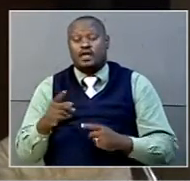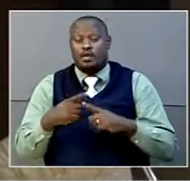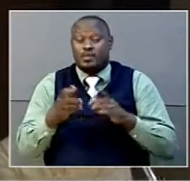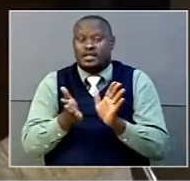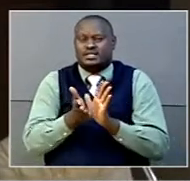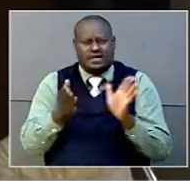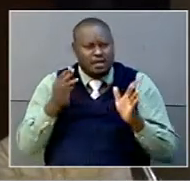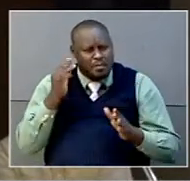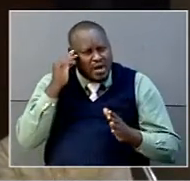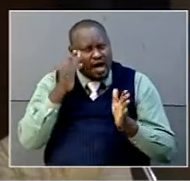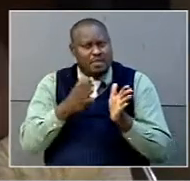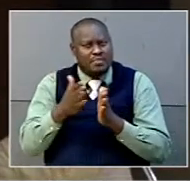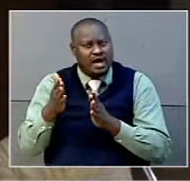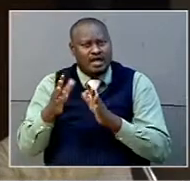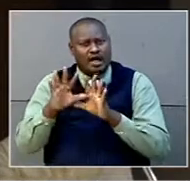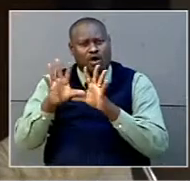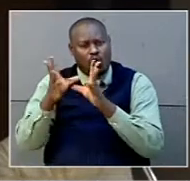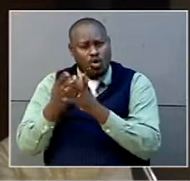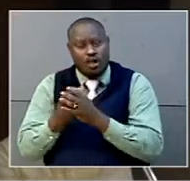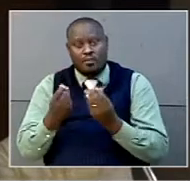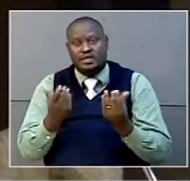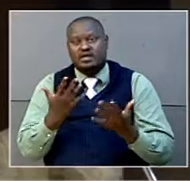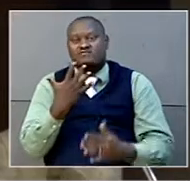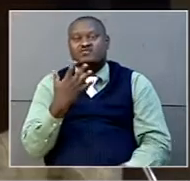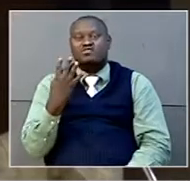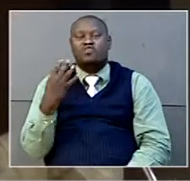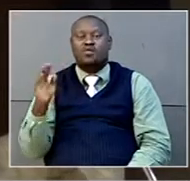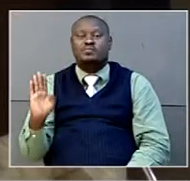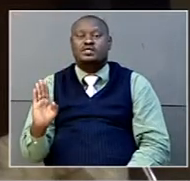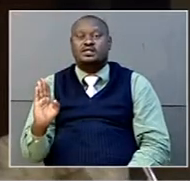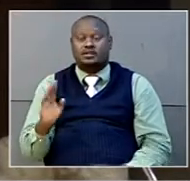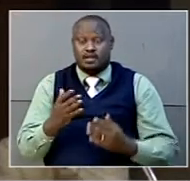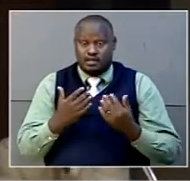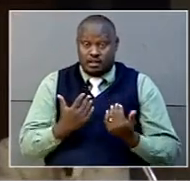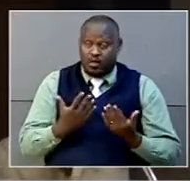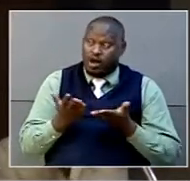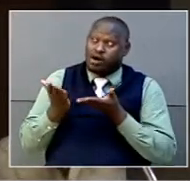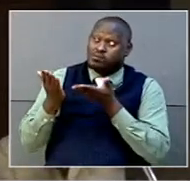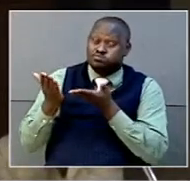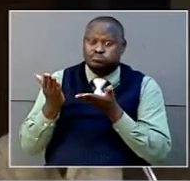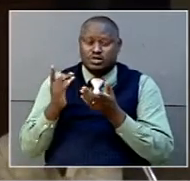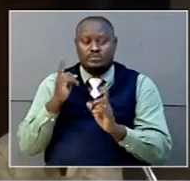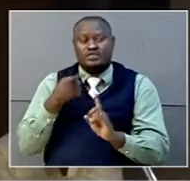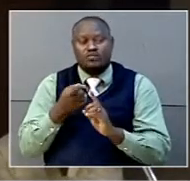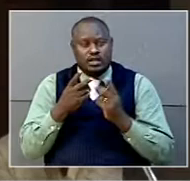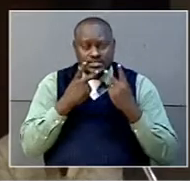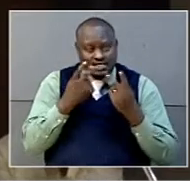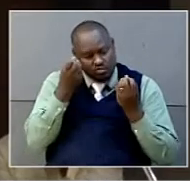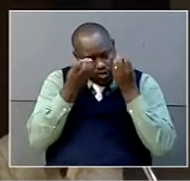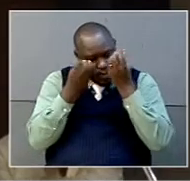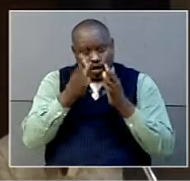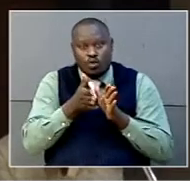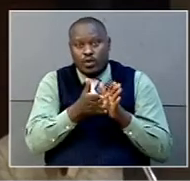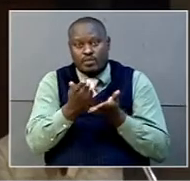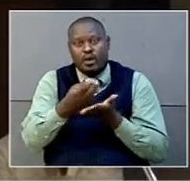as we saw it is going to cost us 54 billion. Also we are here to explore ways to raise funds for the sports complex